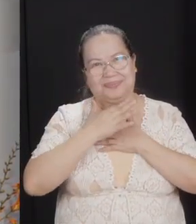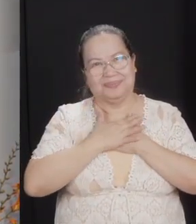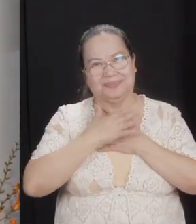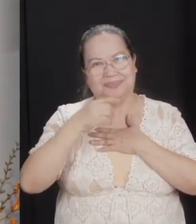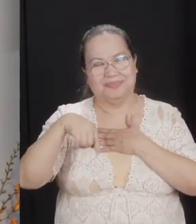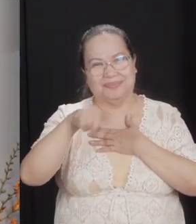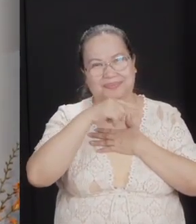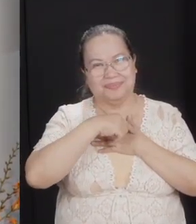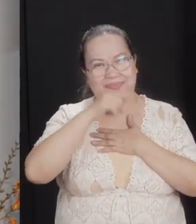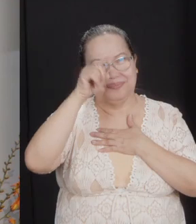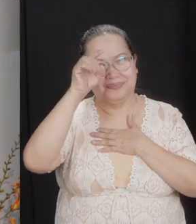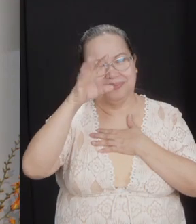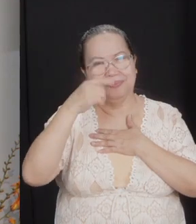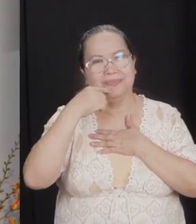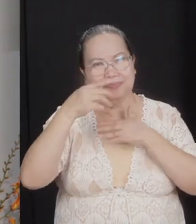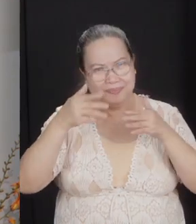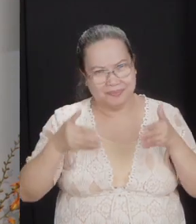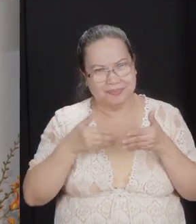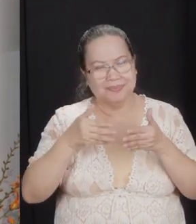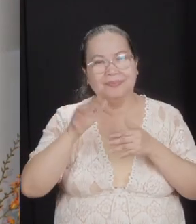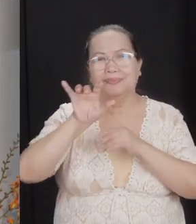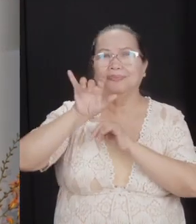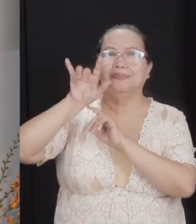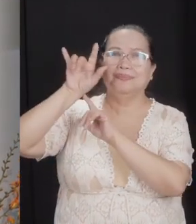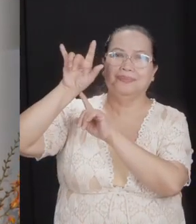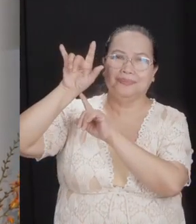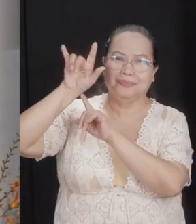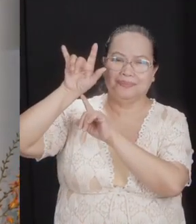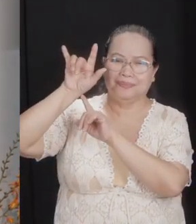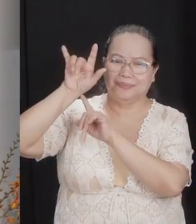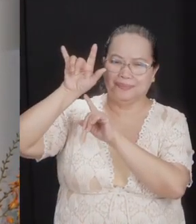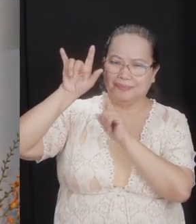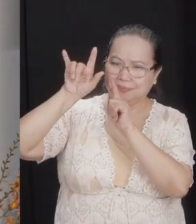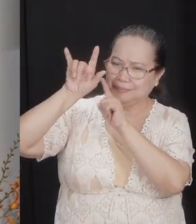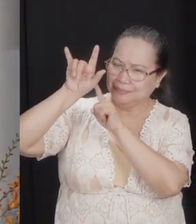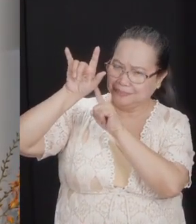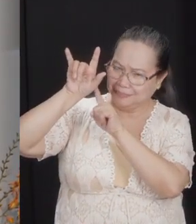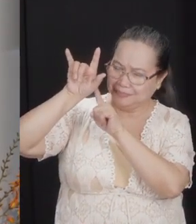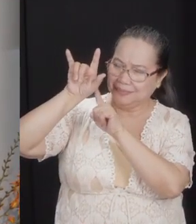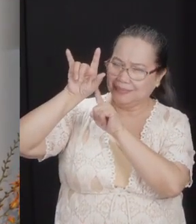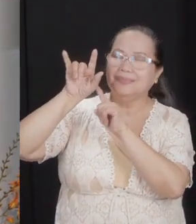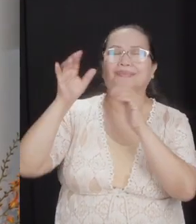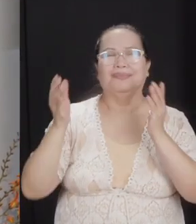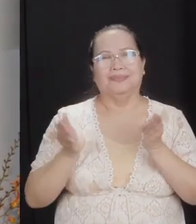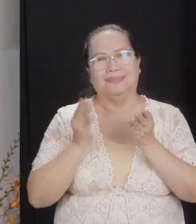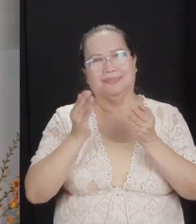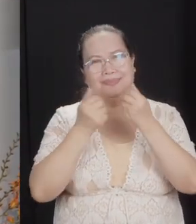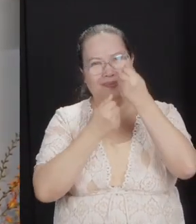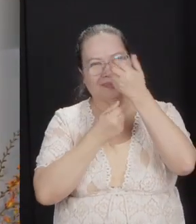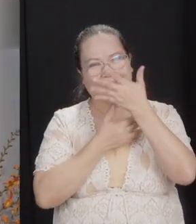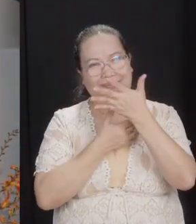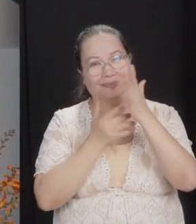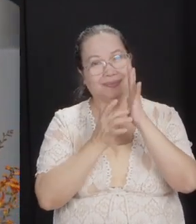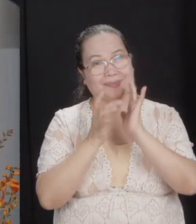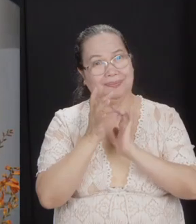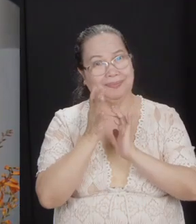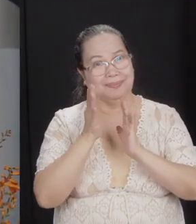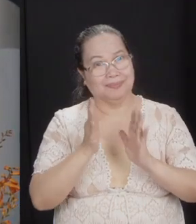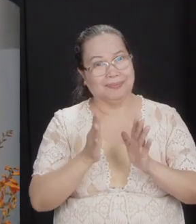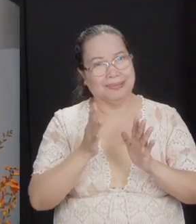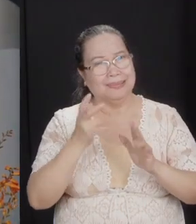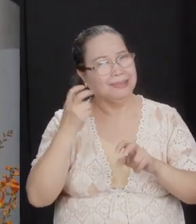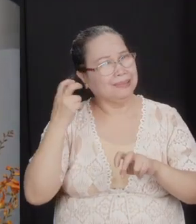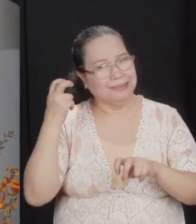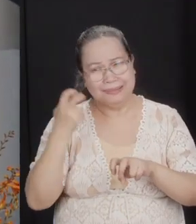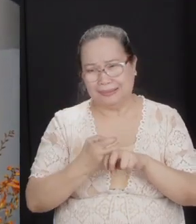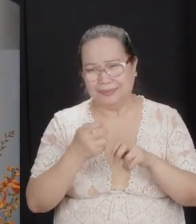That grace drives us to love him, and love is the motivator for us to obey God. Otherwise, Christianity is very miserable, I